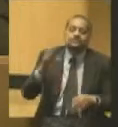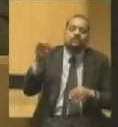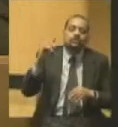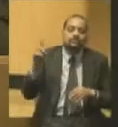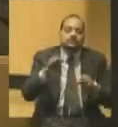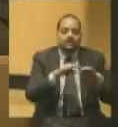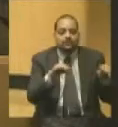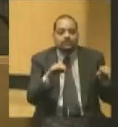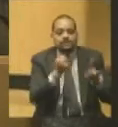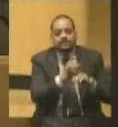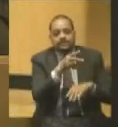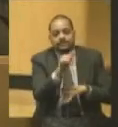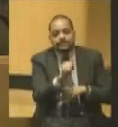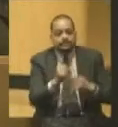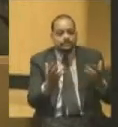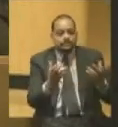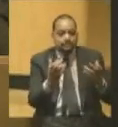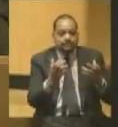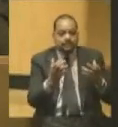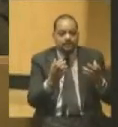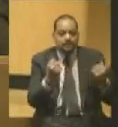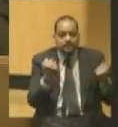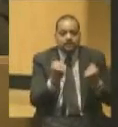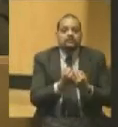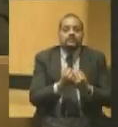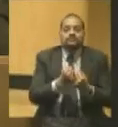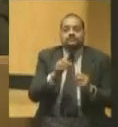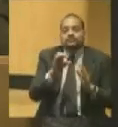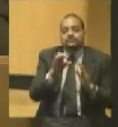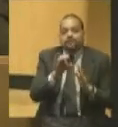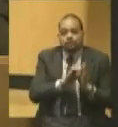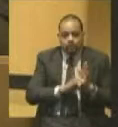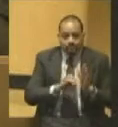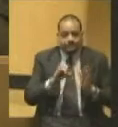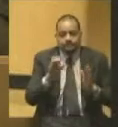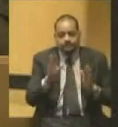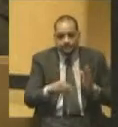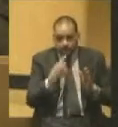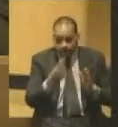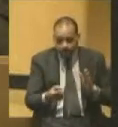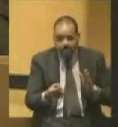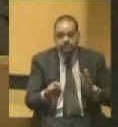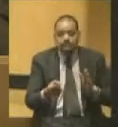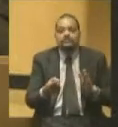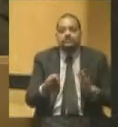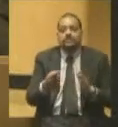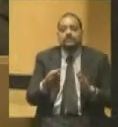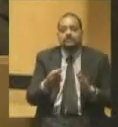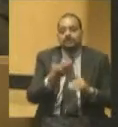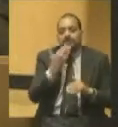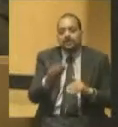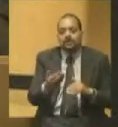Pennsylvania stressed the party's devotion to the Constitution. And said explicitly, quote, thanks are tendered to the